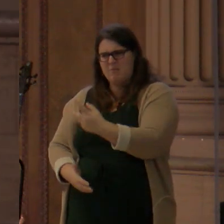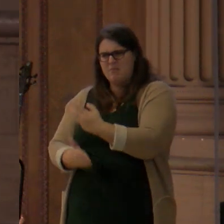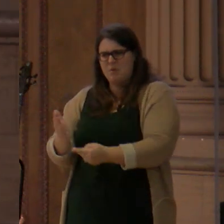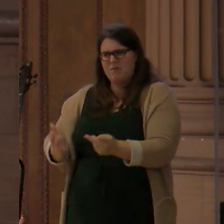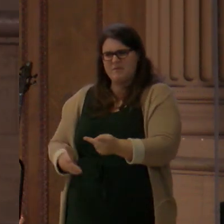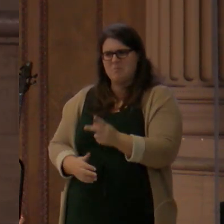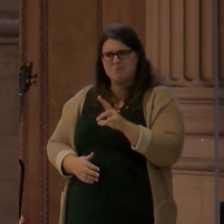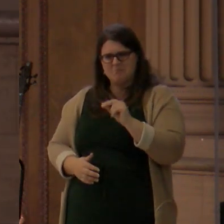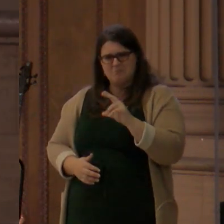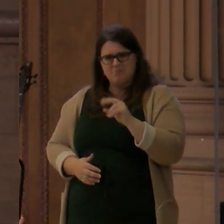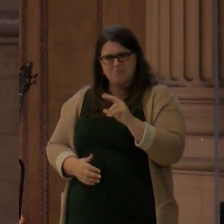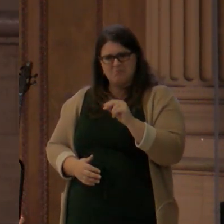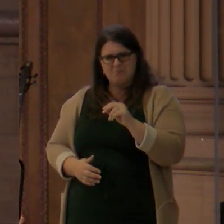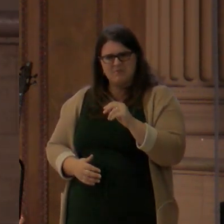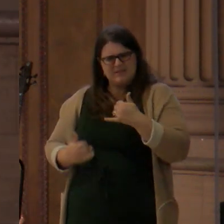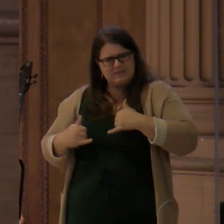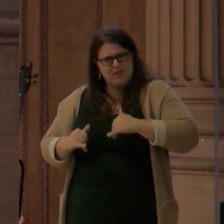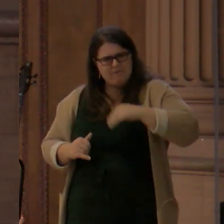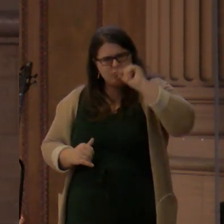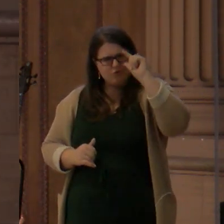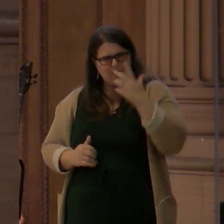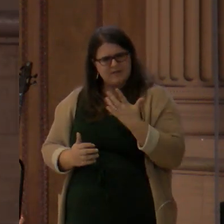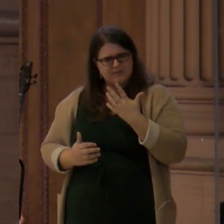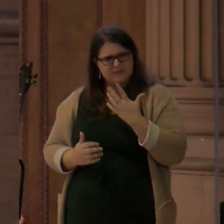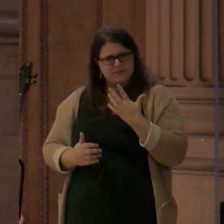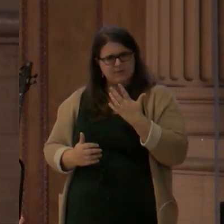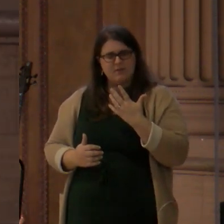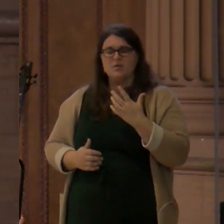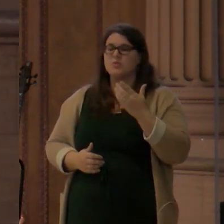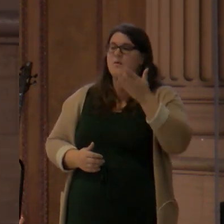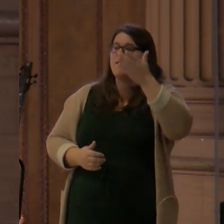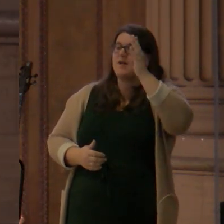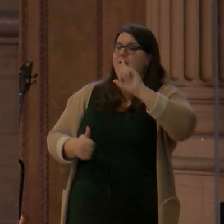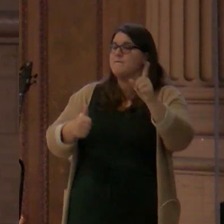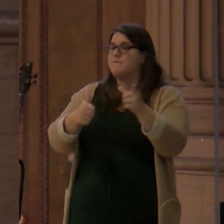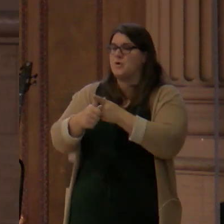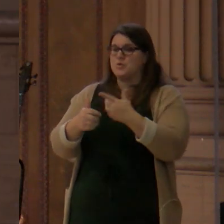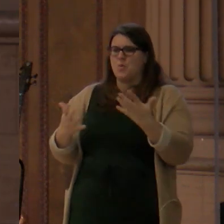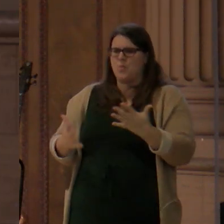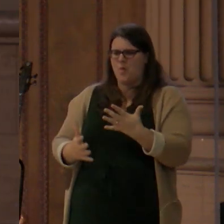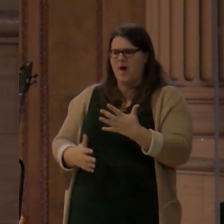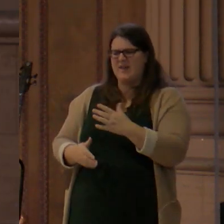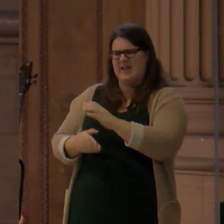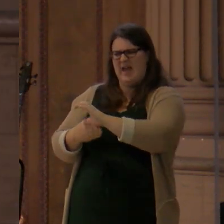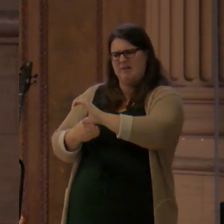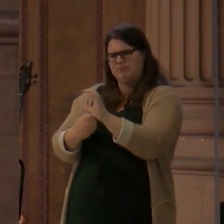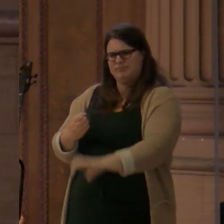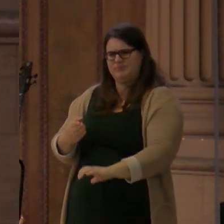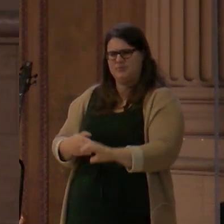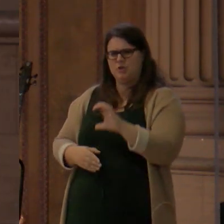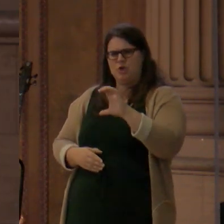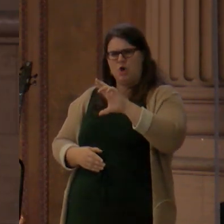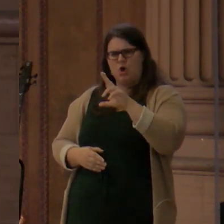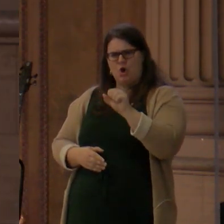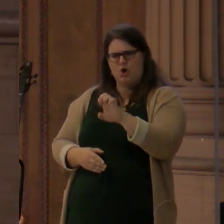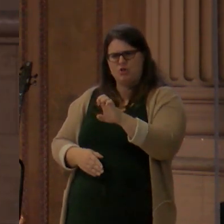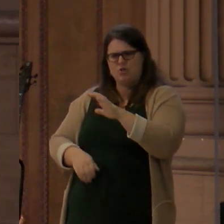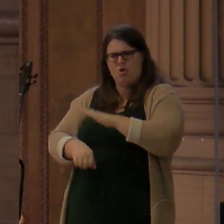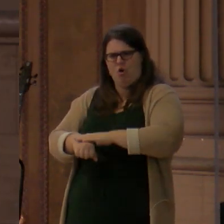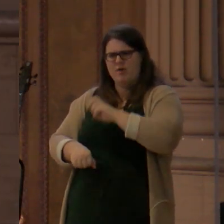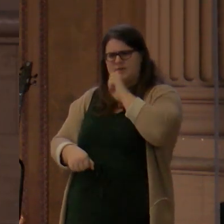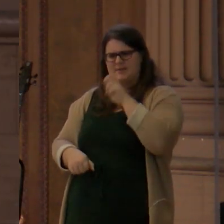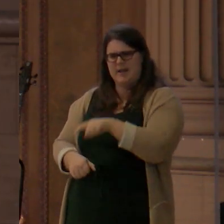God pronouncing a curse on Satan says, I will put enmity between you and the woman